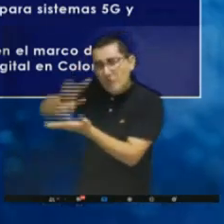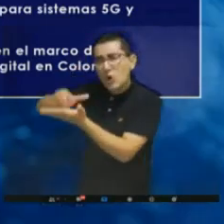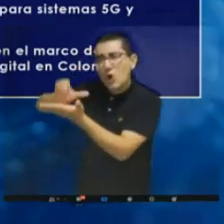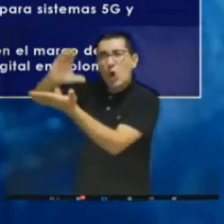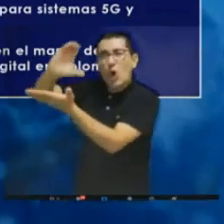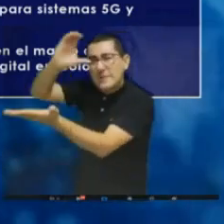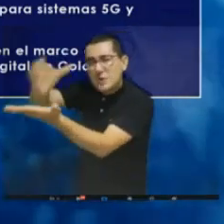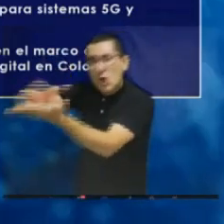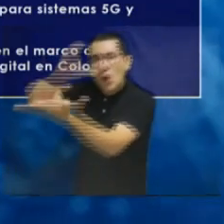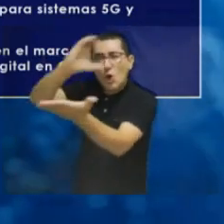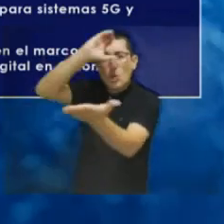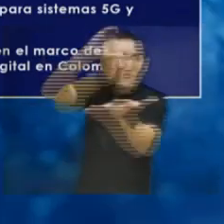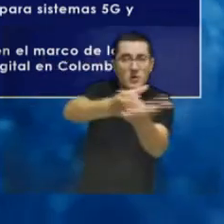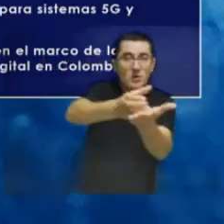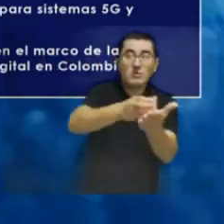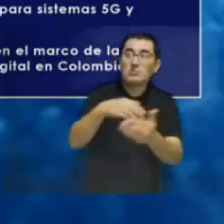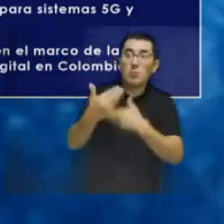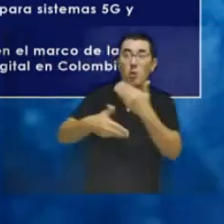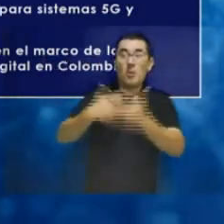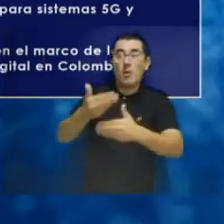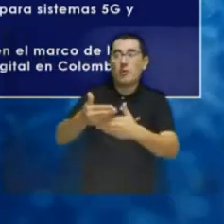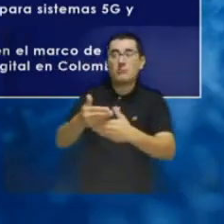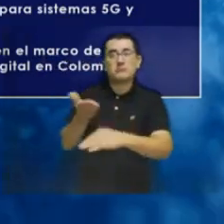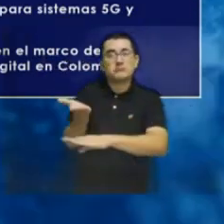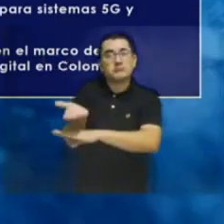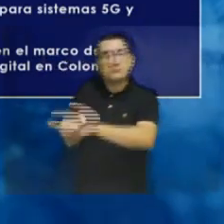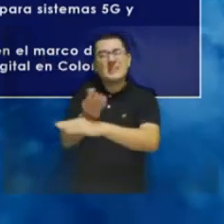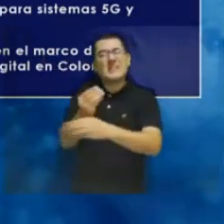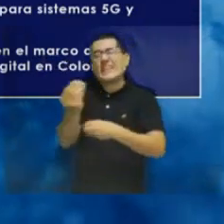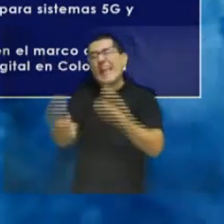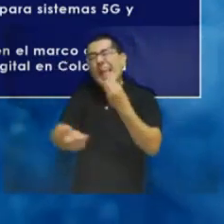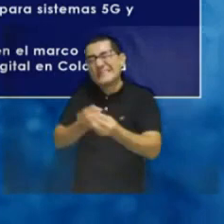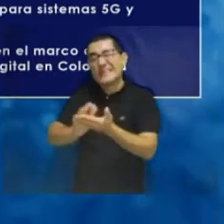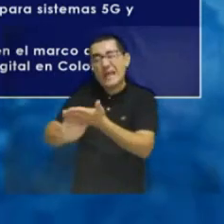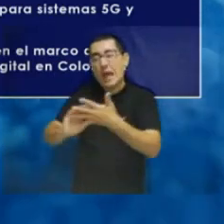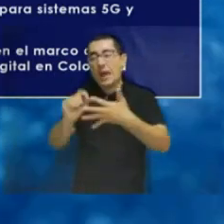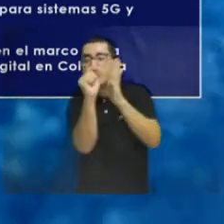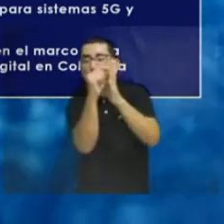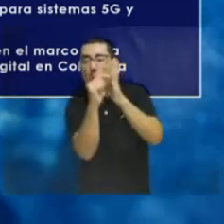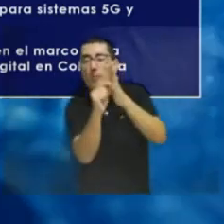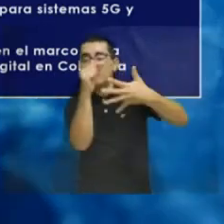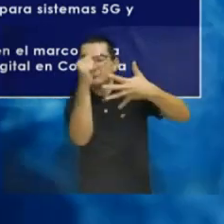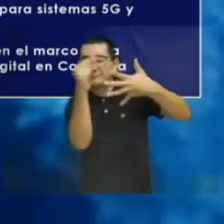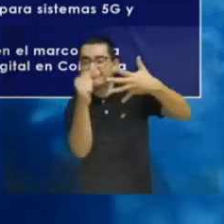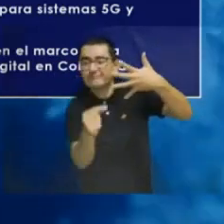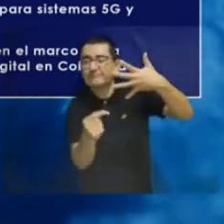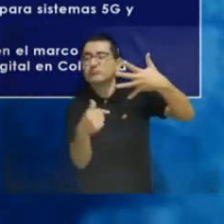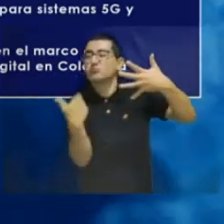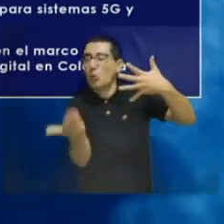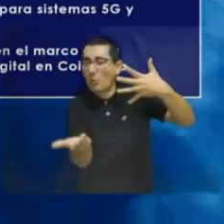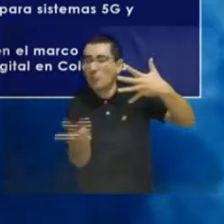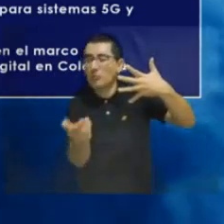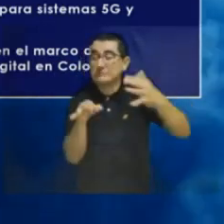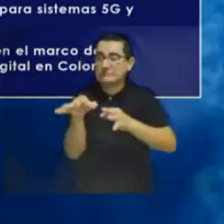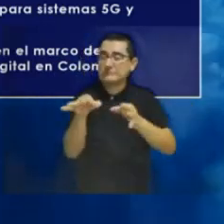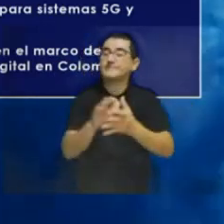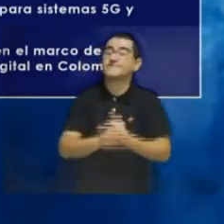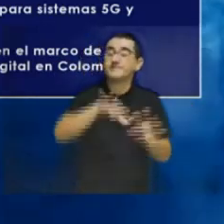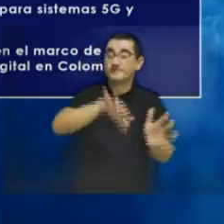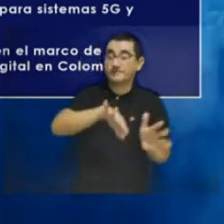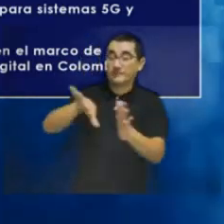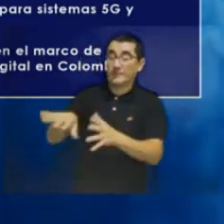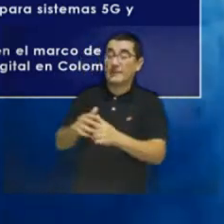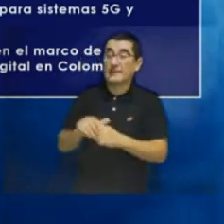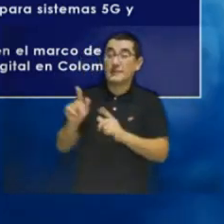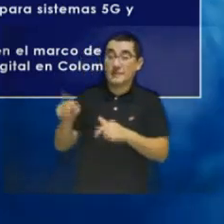certain needs according to their own interests. So, on the other hand,